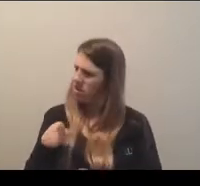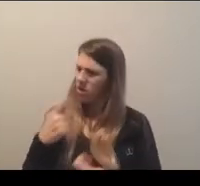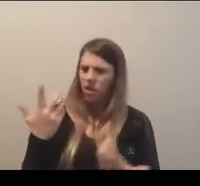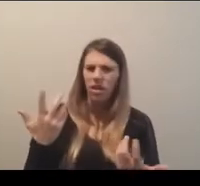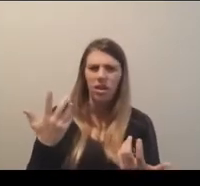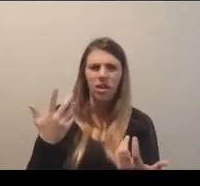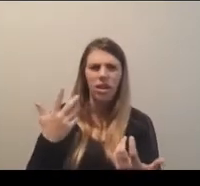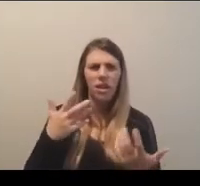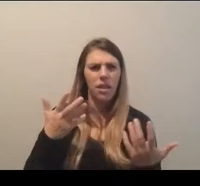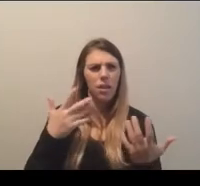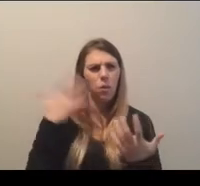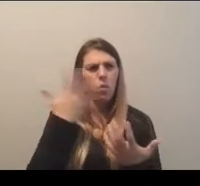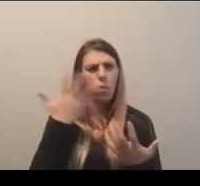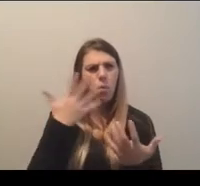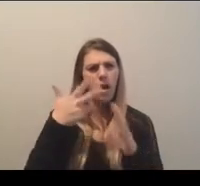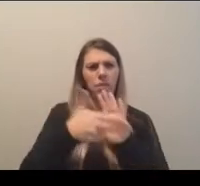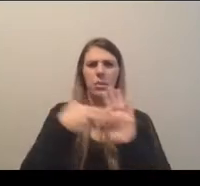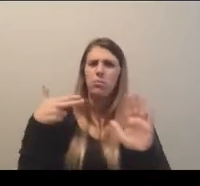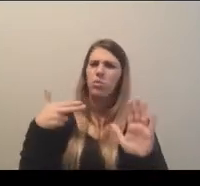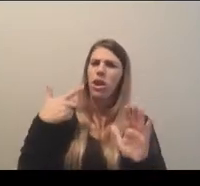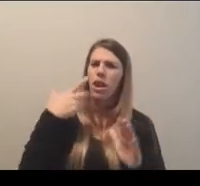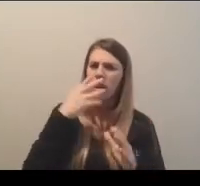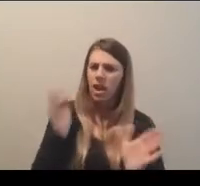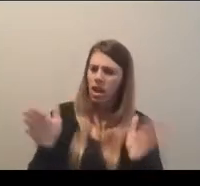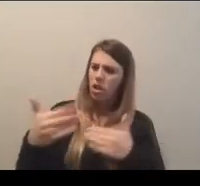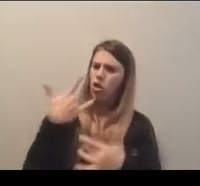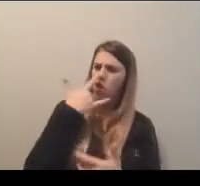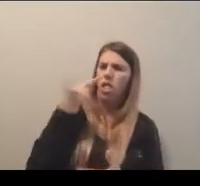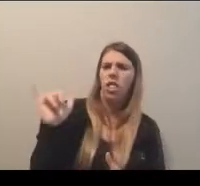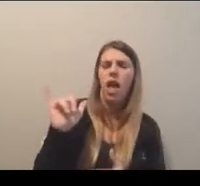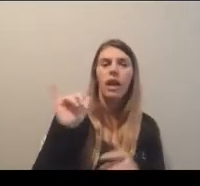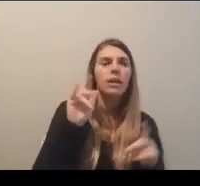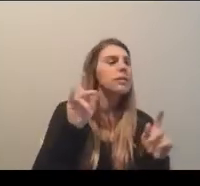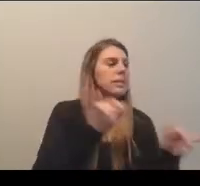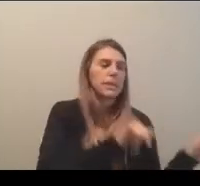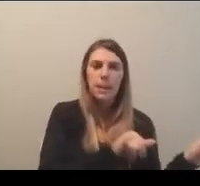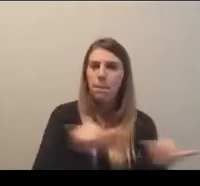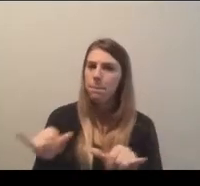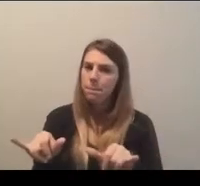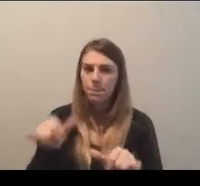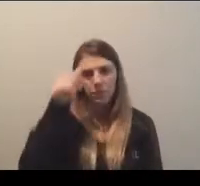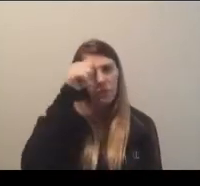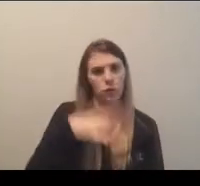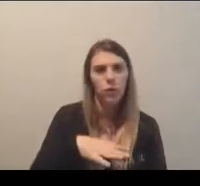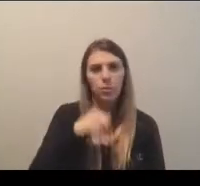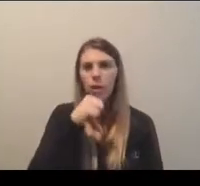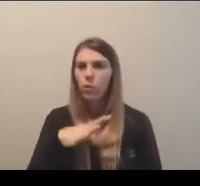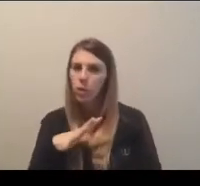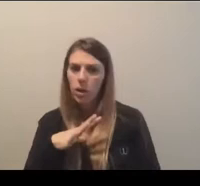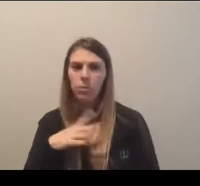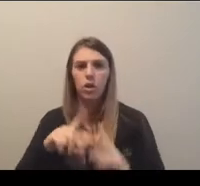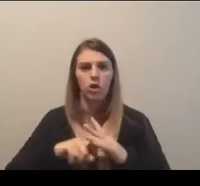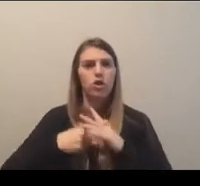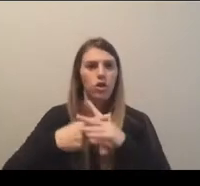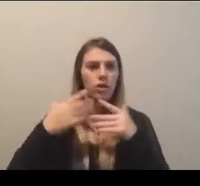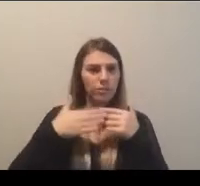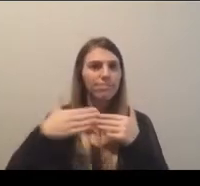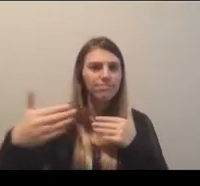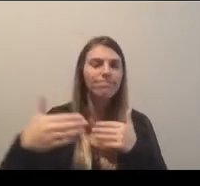and how they are branded will be the same for men's and women's basketball starting with this championship.